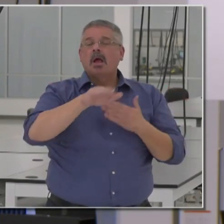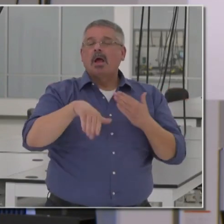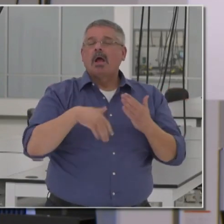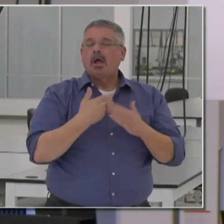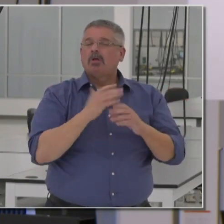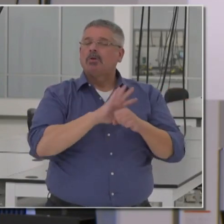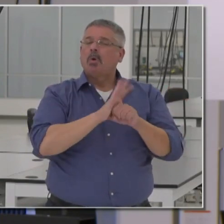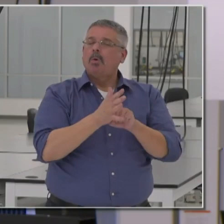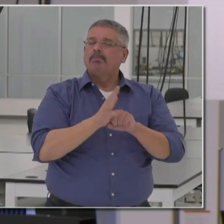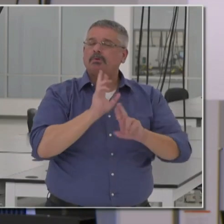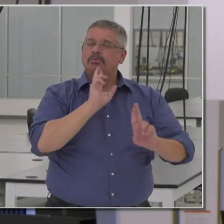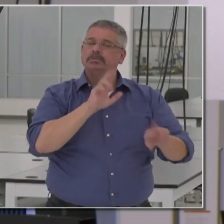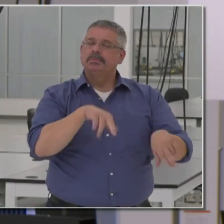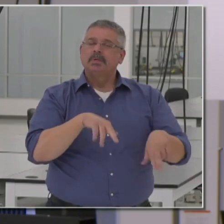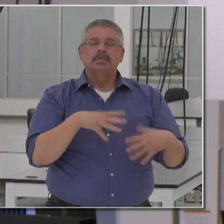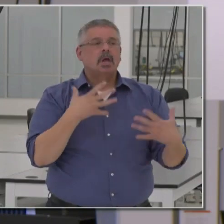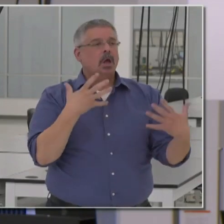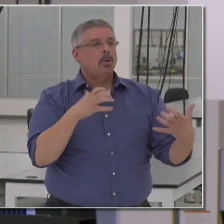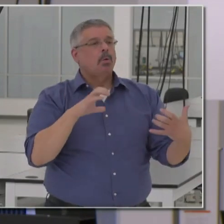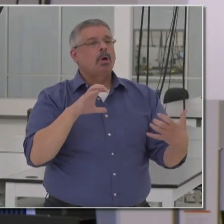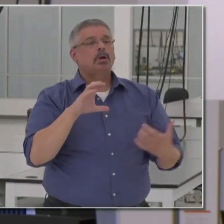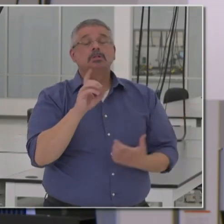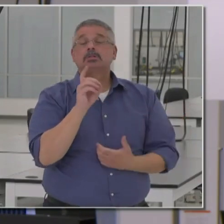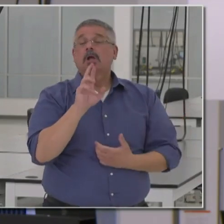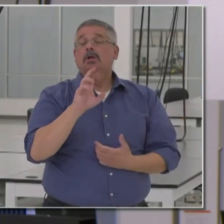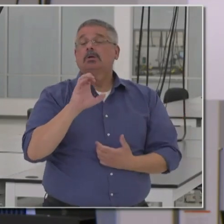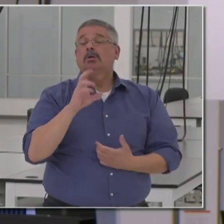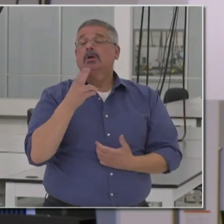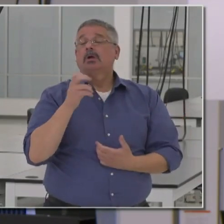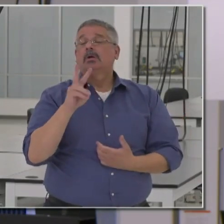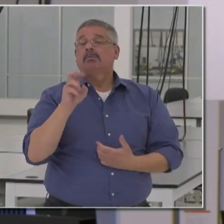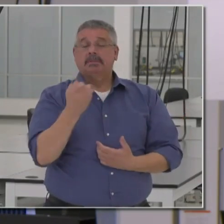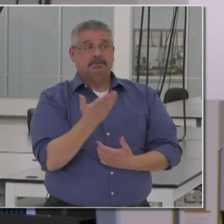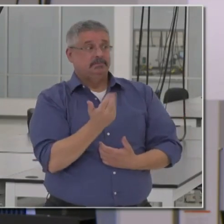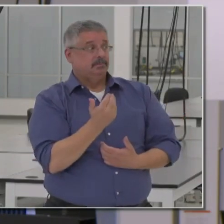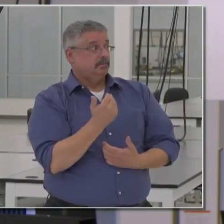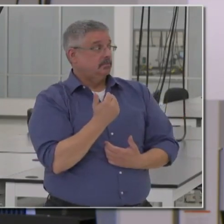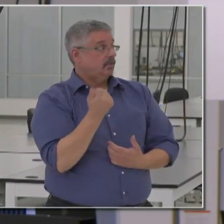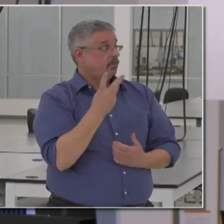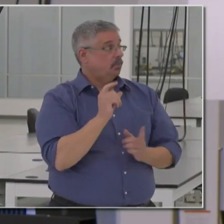COVID response. I want to invite Dr. Chavez up to say a few words as well.